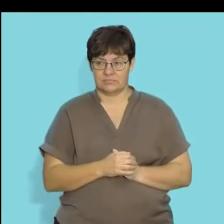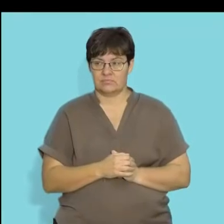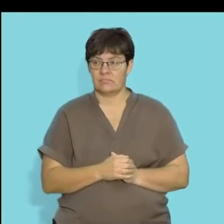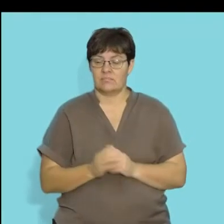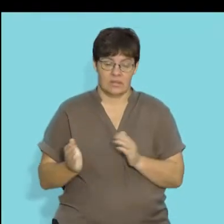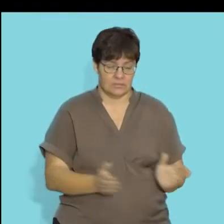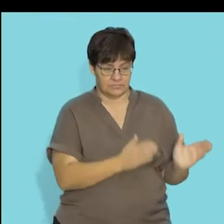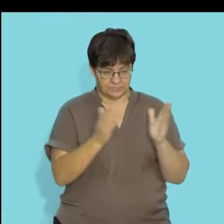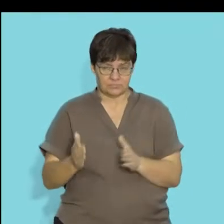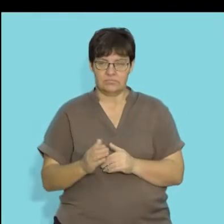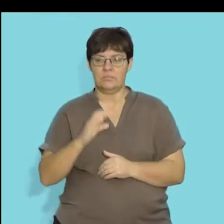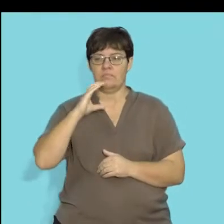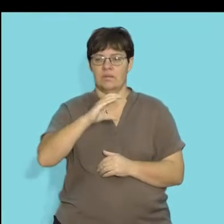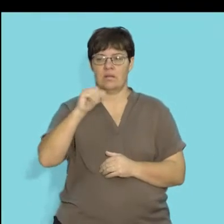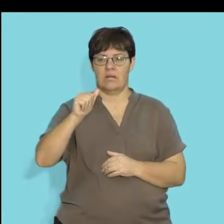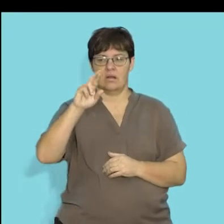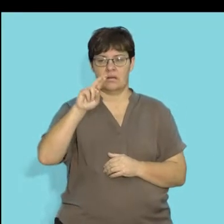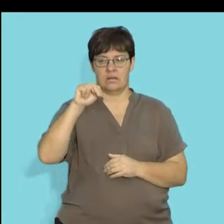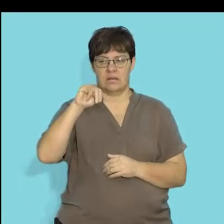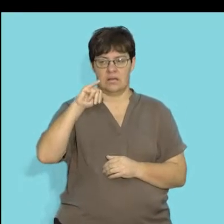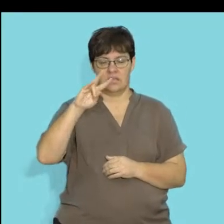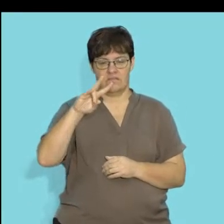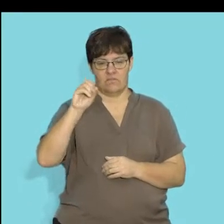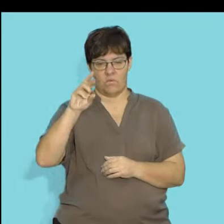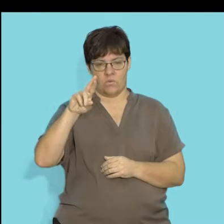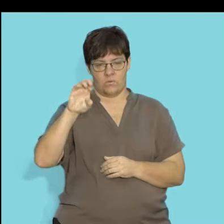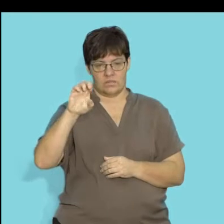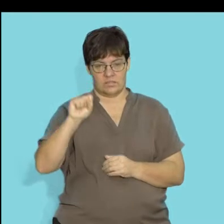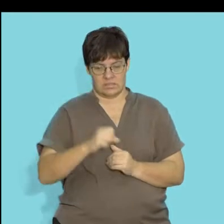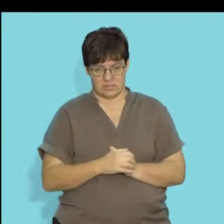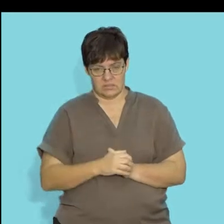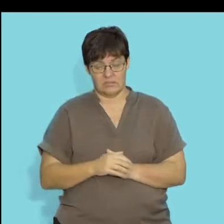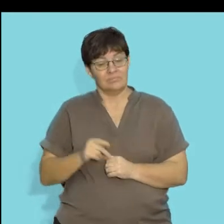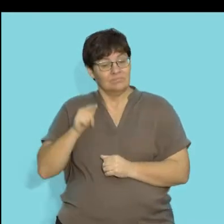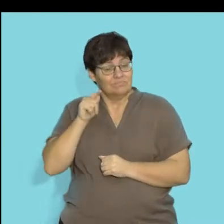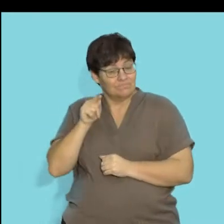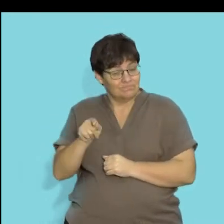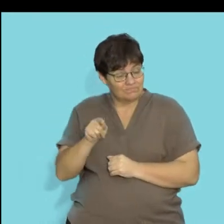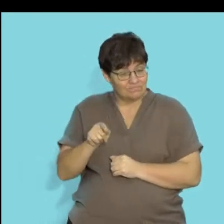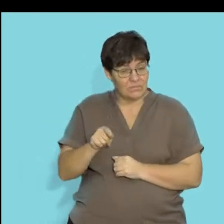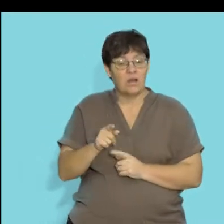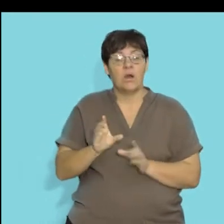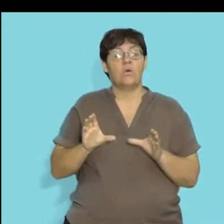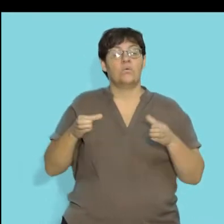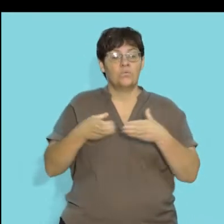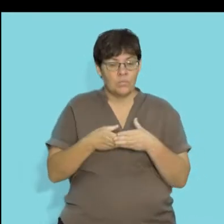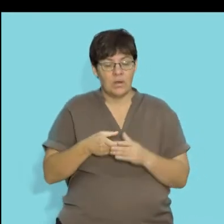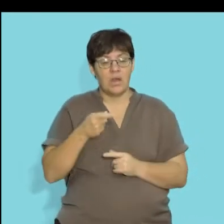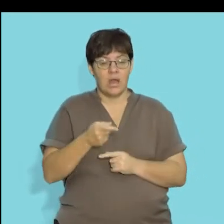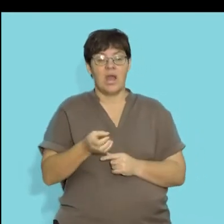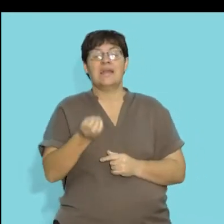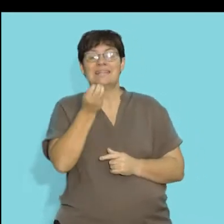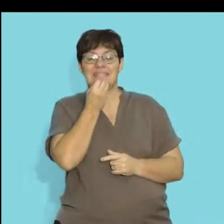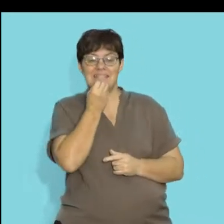Right, the next group that we mentioned earlier on are called carnivores. The carnivores essentially are your group of